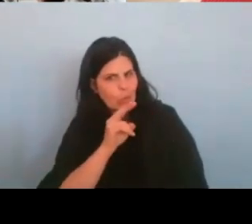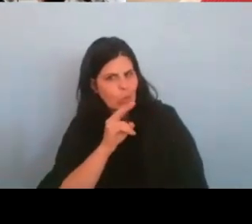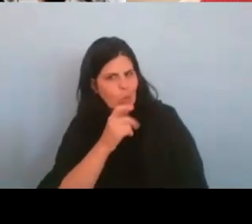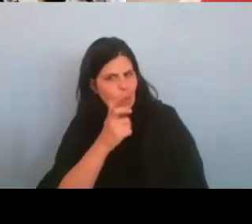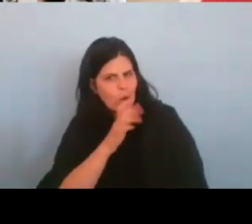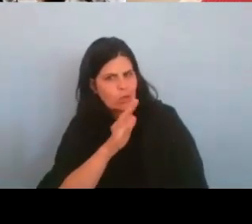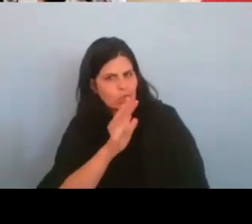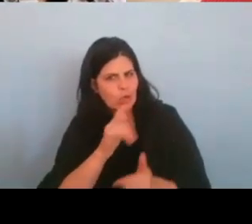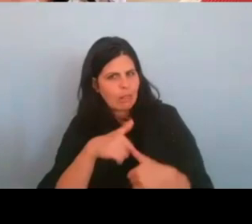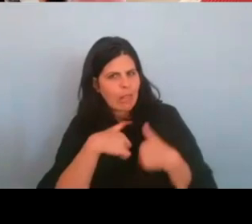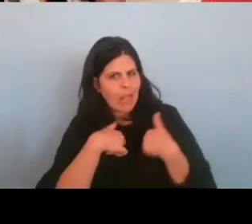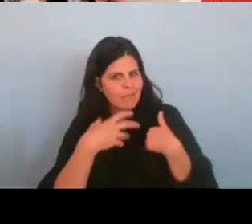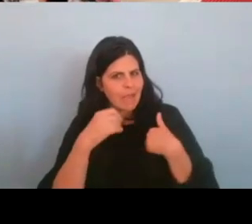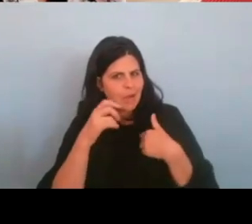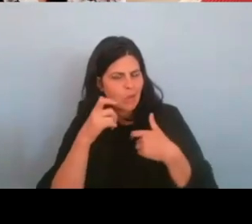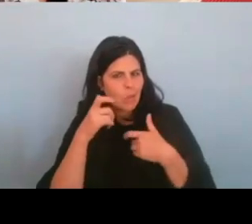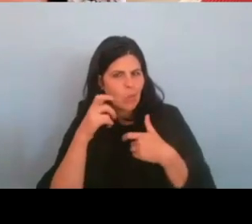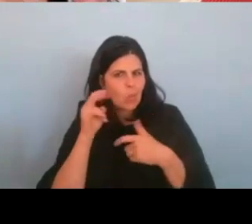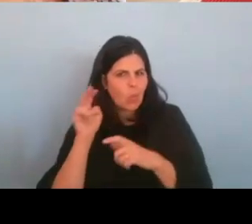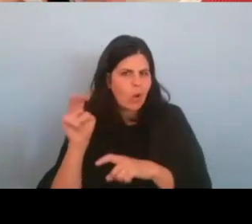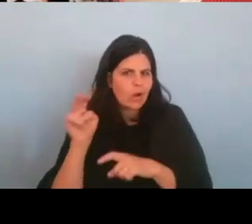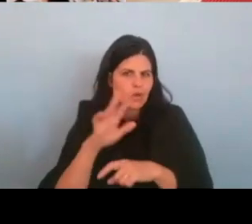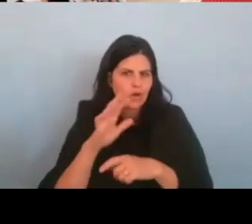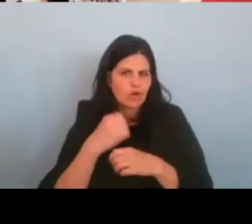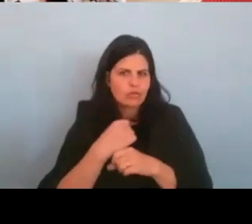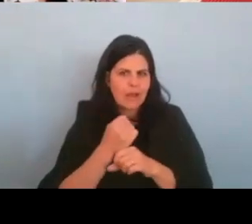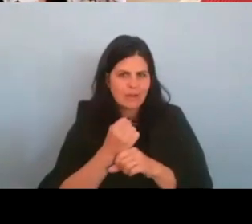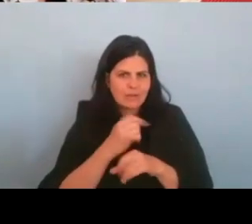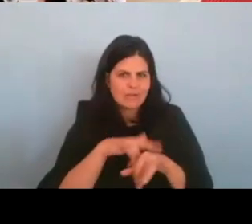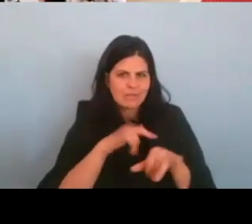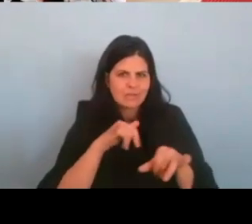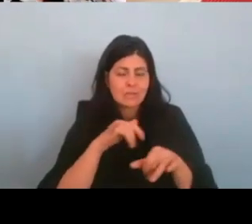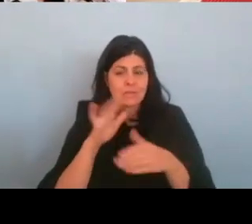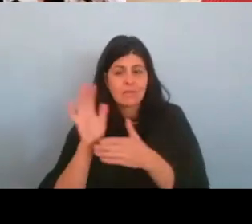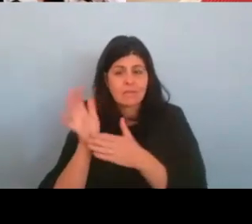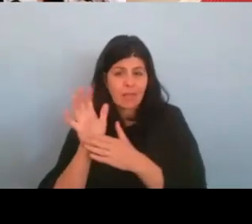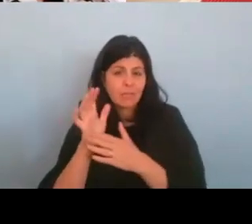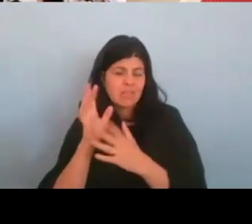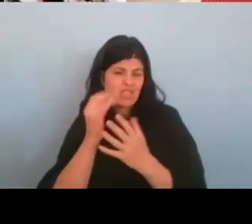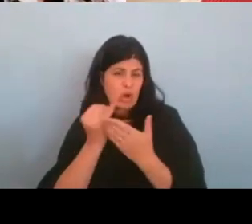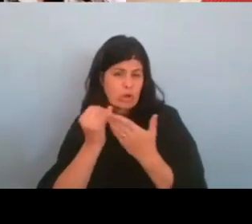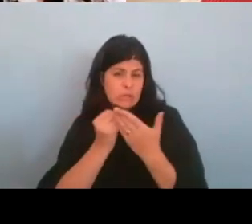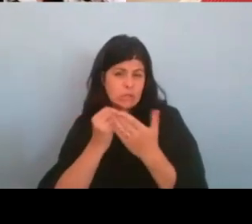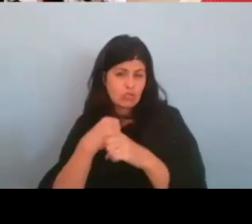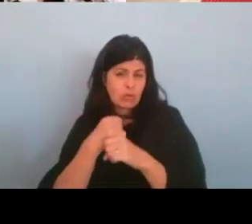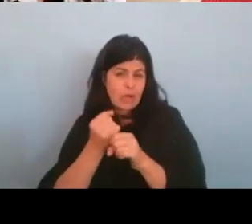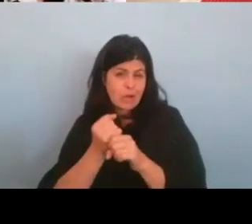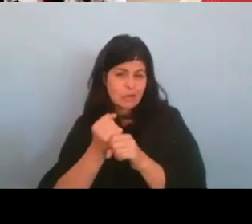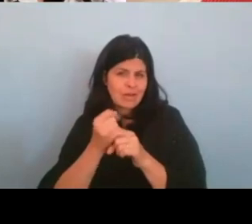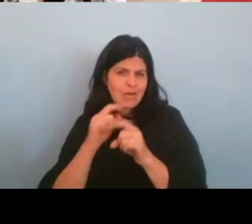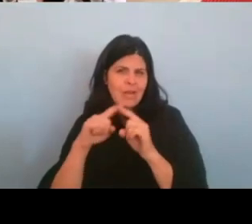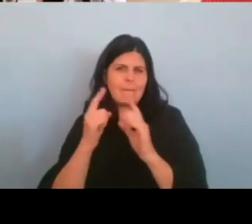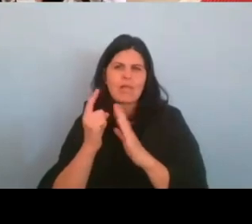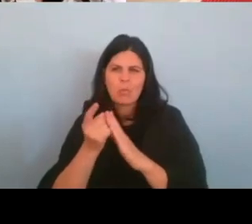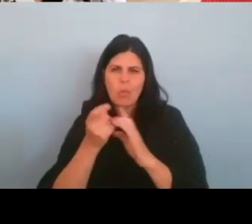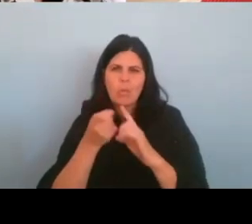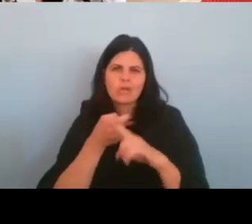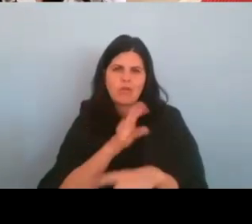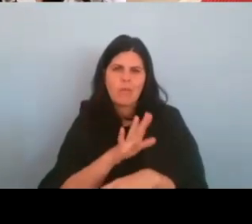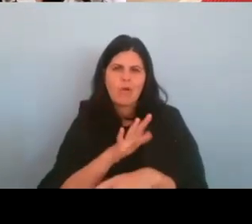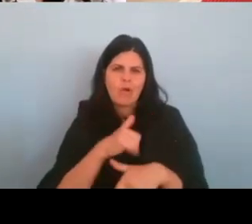same time, because the film is, is a creation of hers. It's an artistic creation of hers, but the moment is from her life.